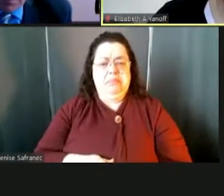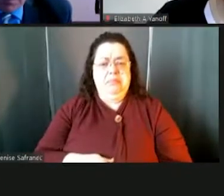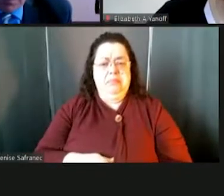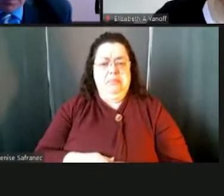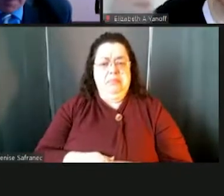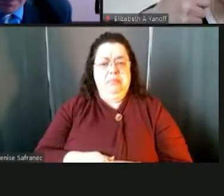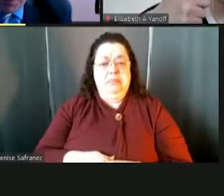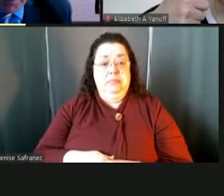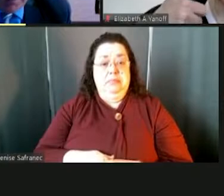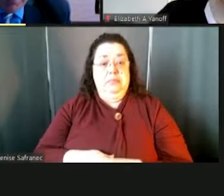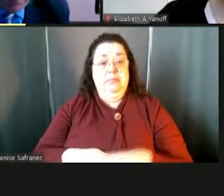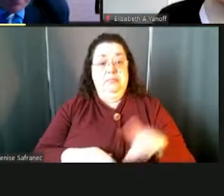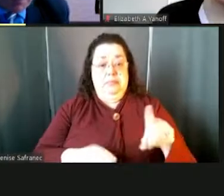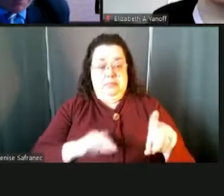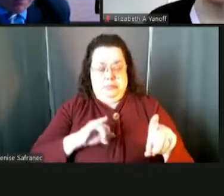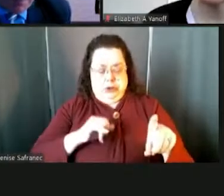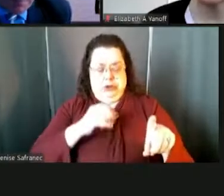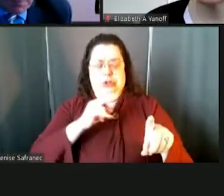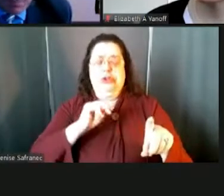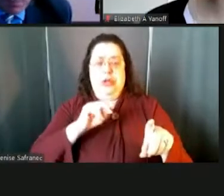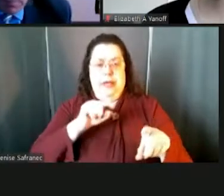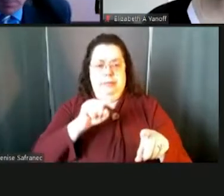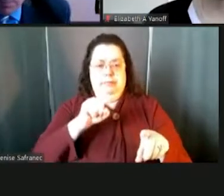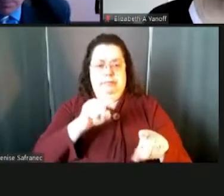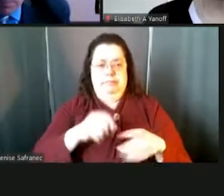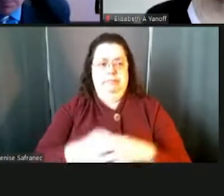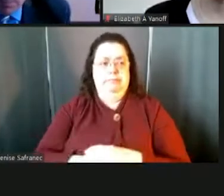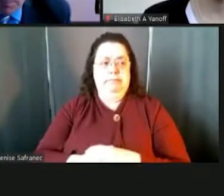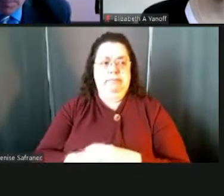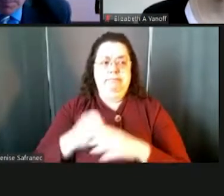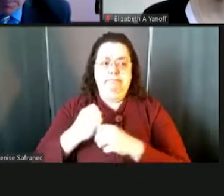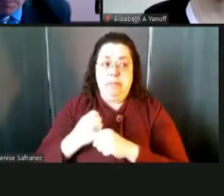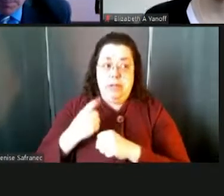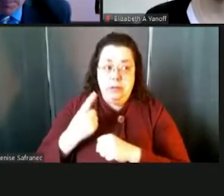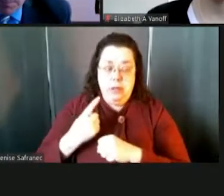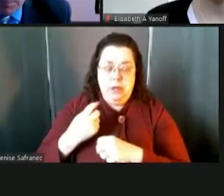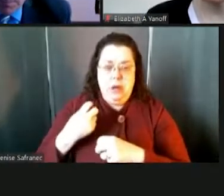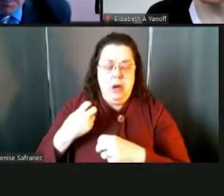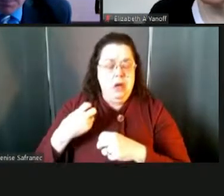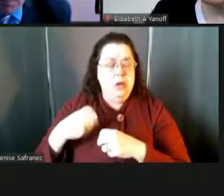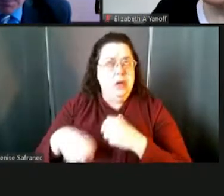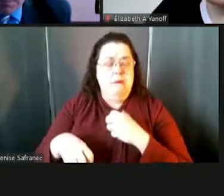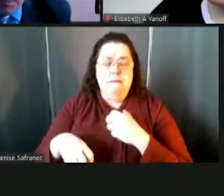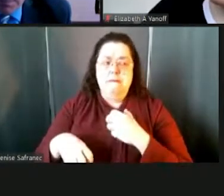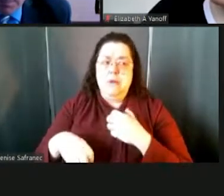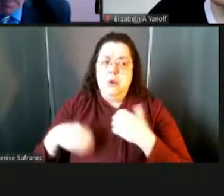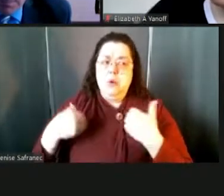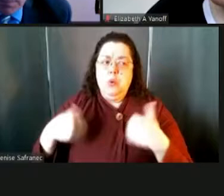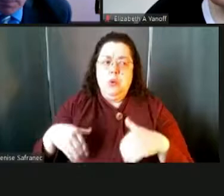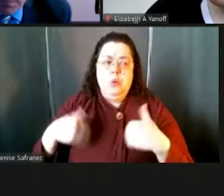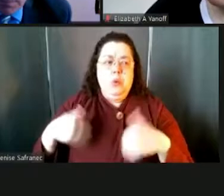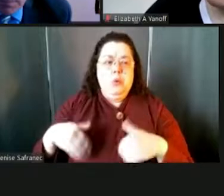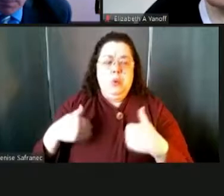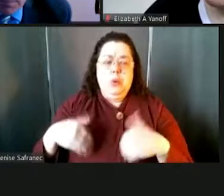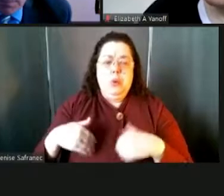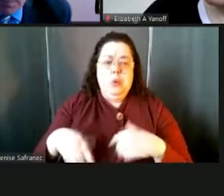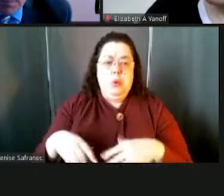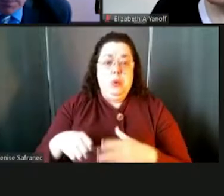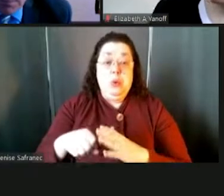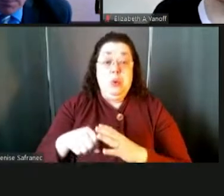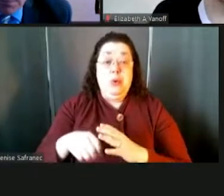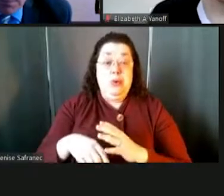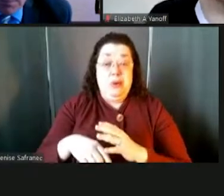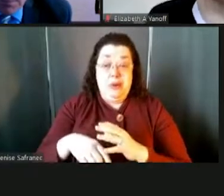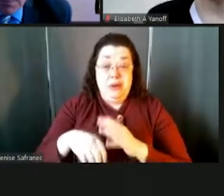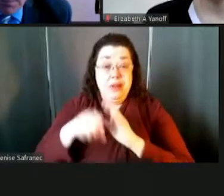You want me to go, Jeff? Yeah, go ahead, John. So last year was really tough. This is about the time where the state budget was